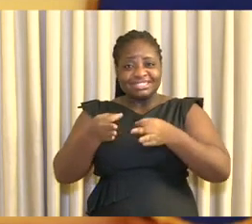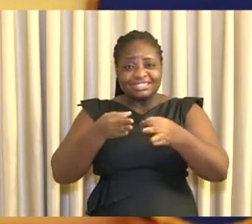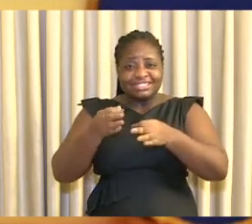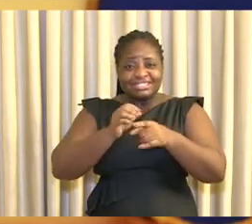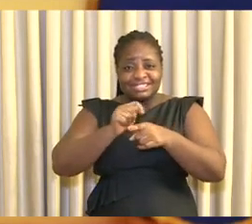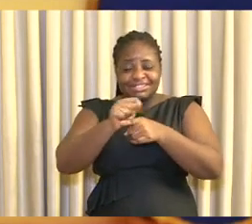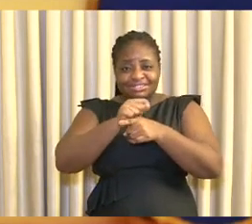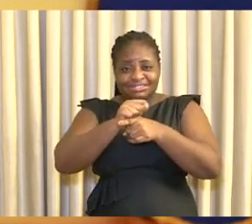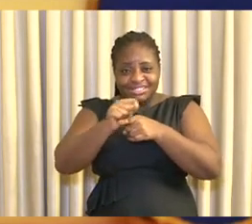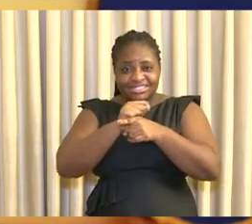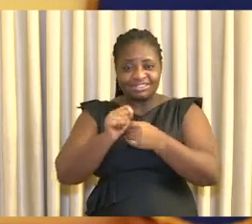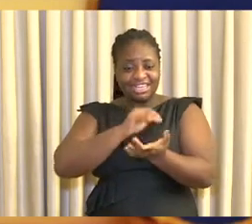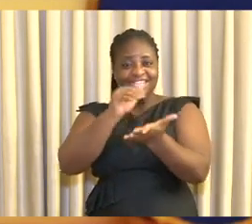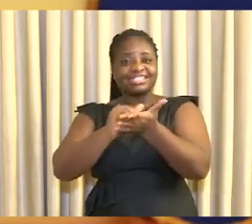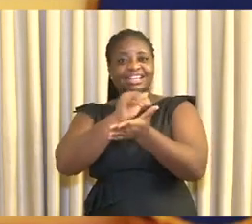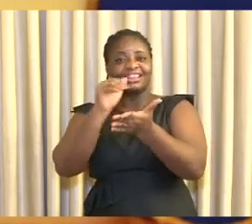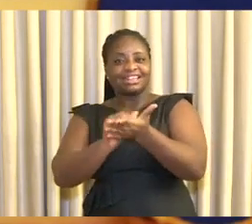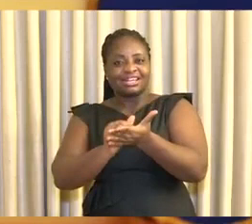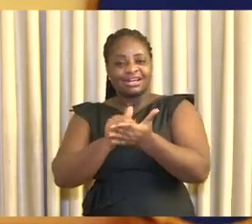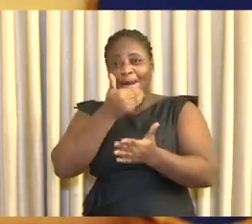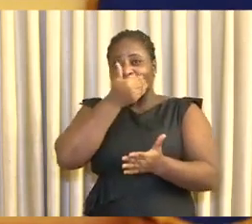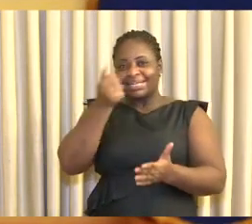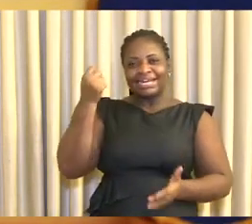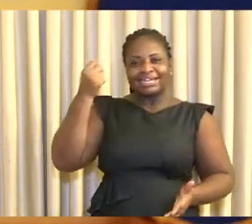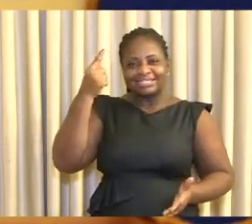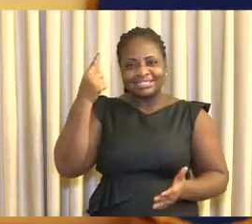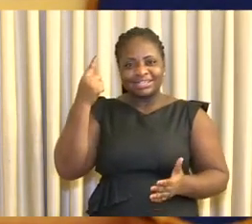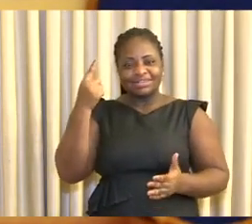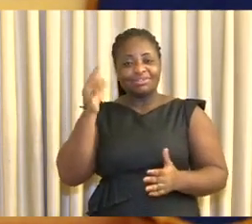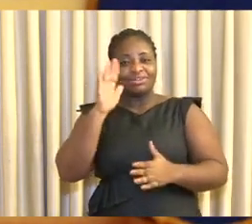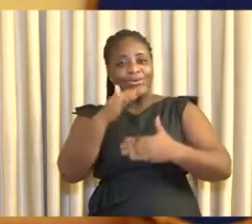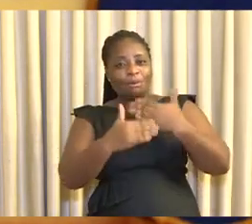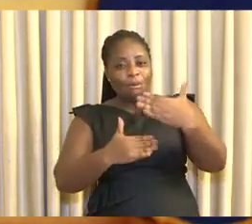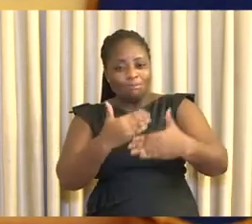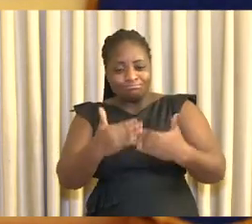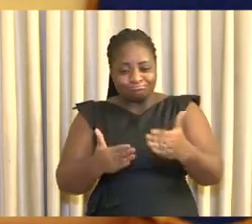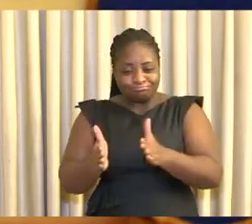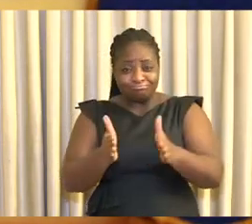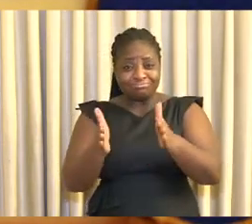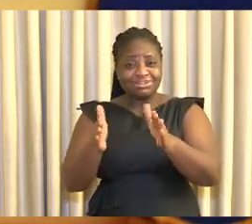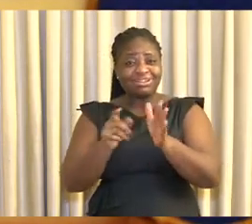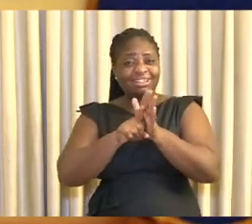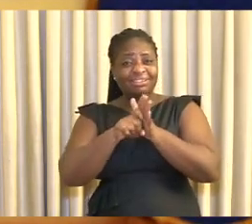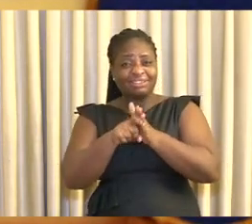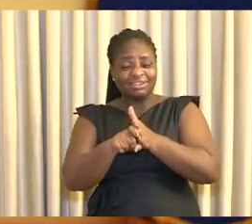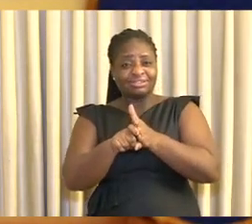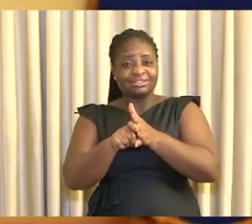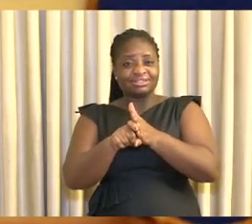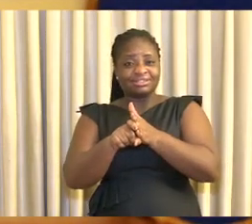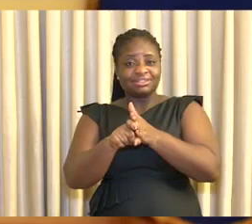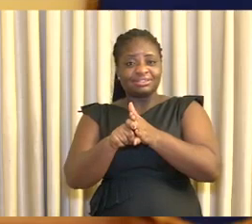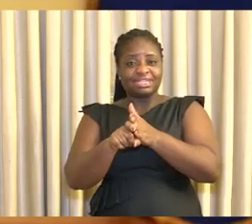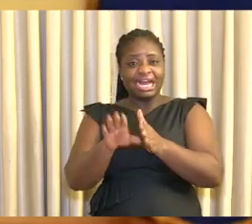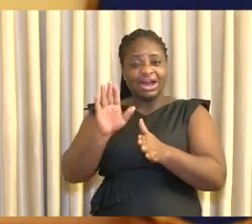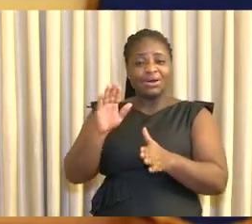isolation centers, our better understanding of the dynamism of the virus, the ramping up of